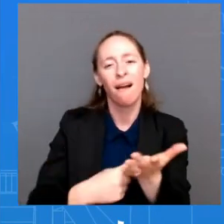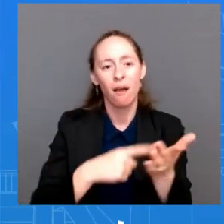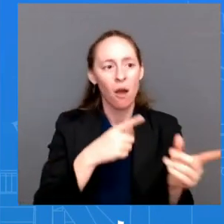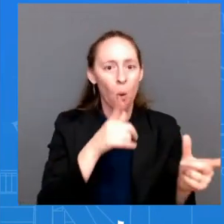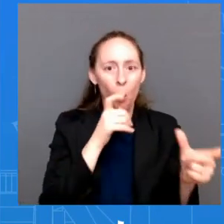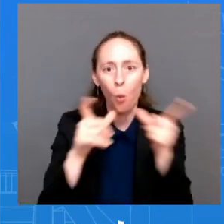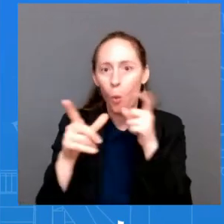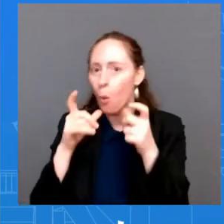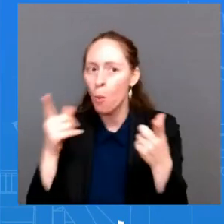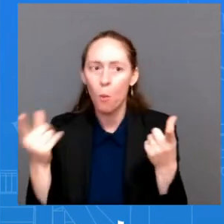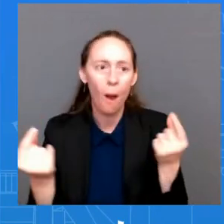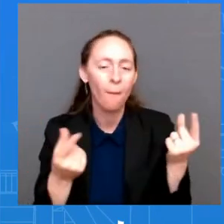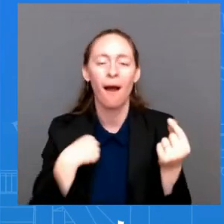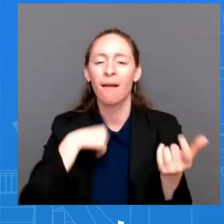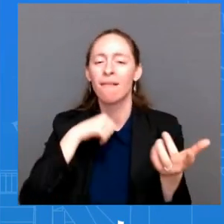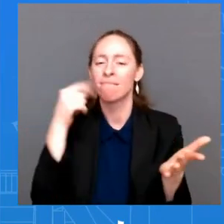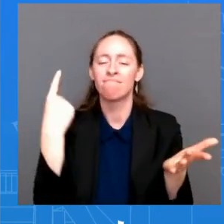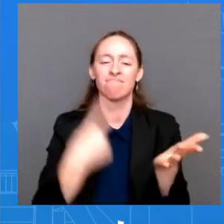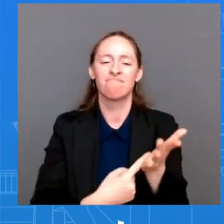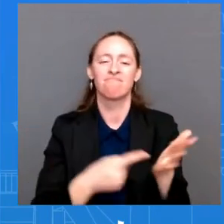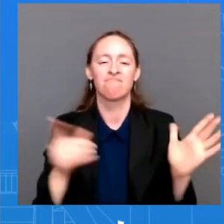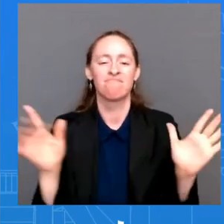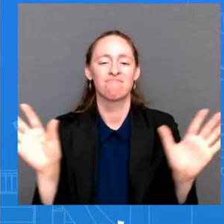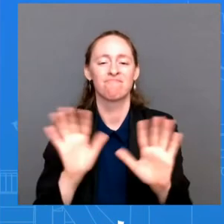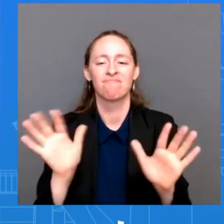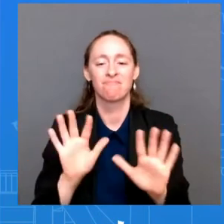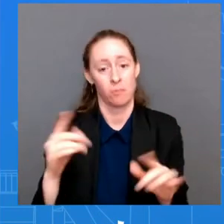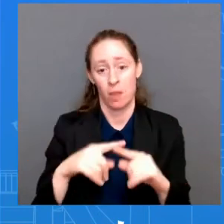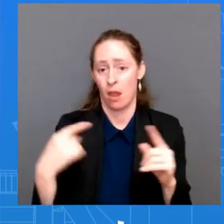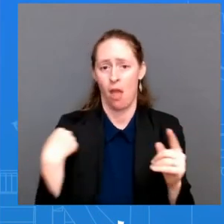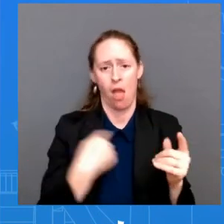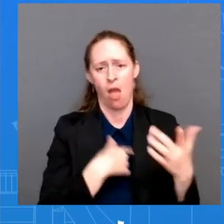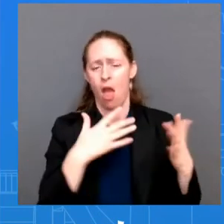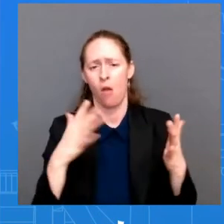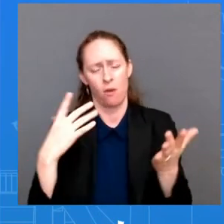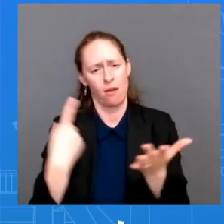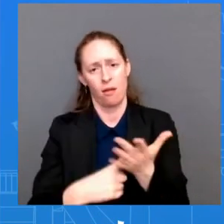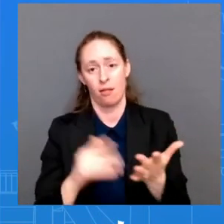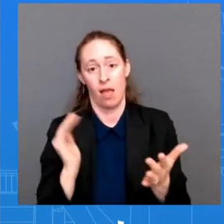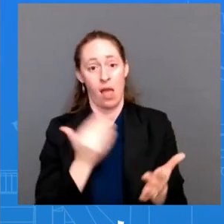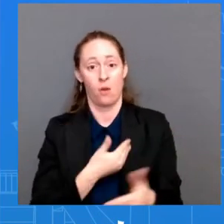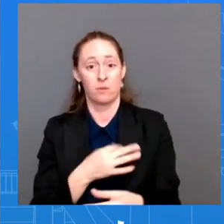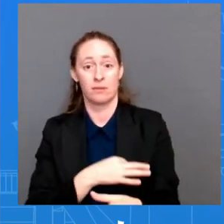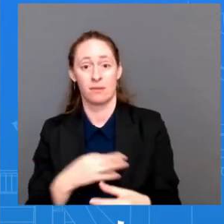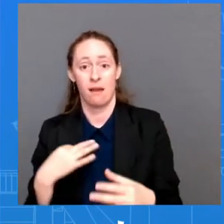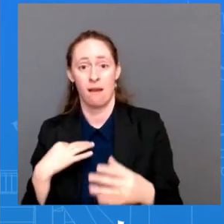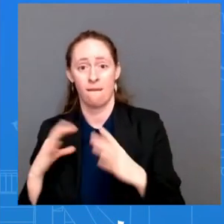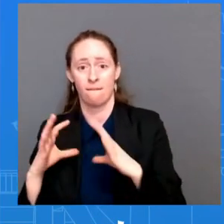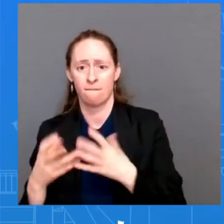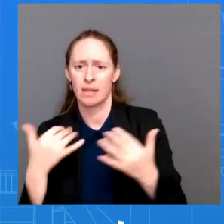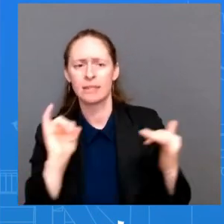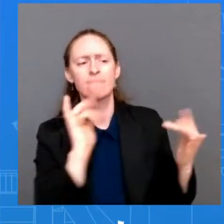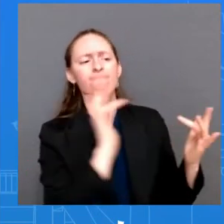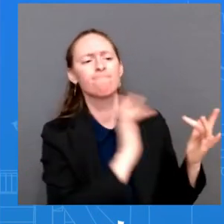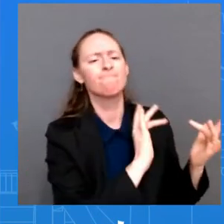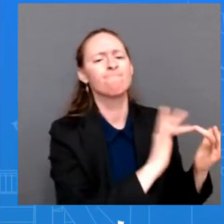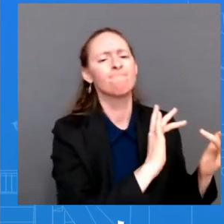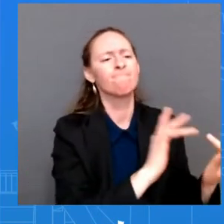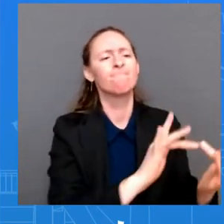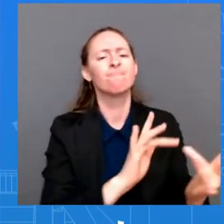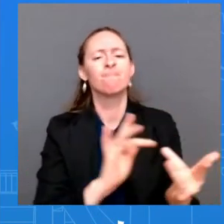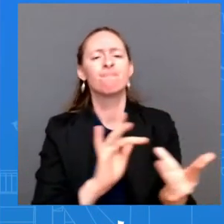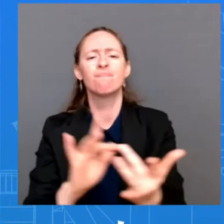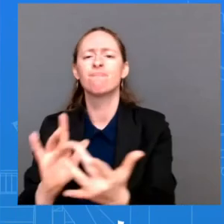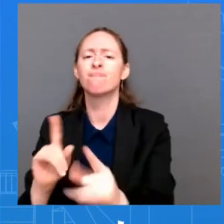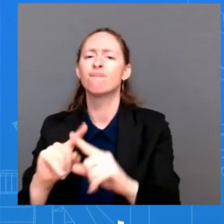this before, our White House staff, White House officials here, continue to be in touch with folks in the House and offering